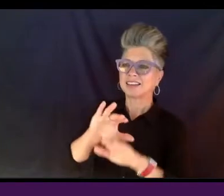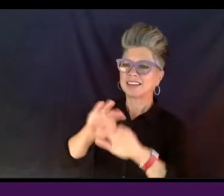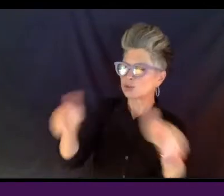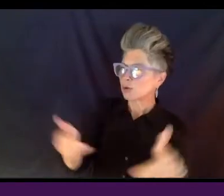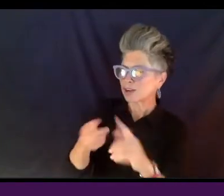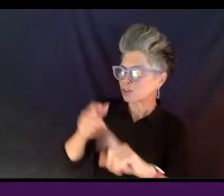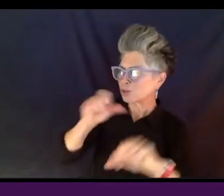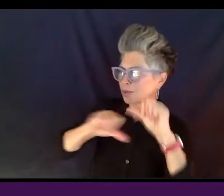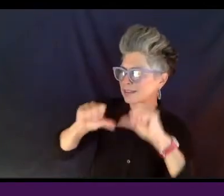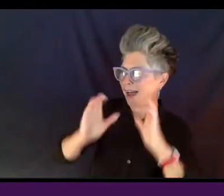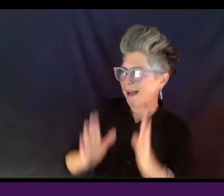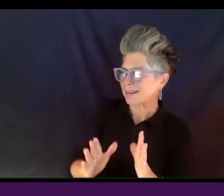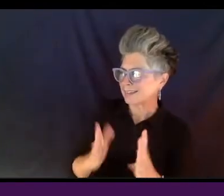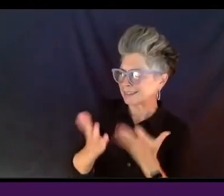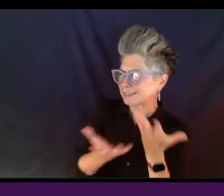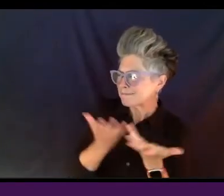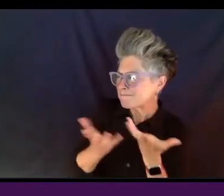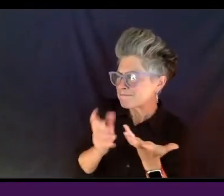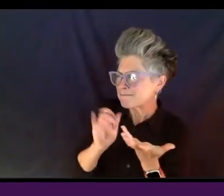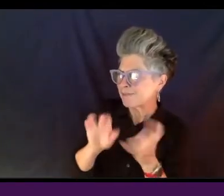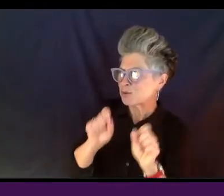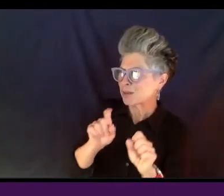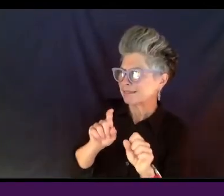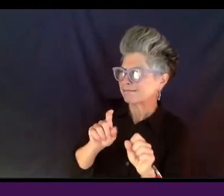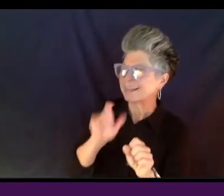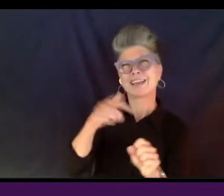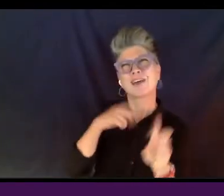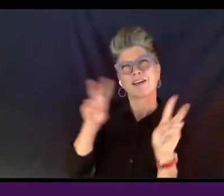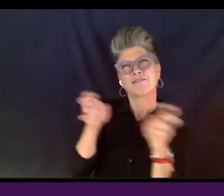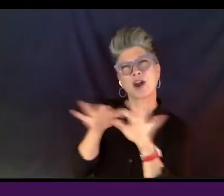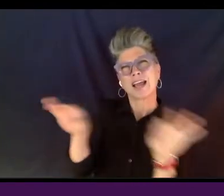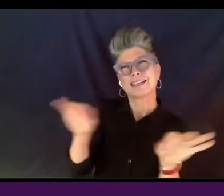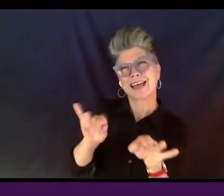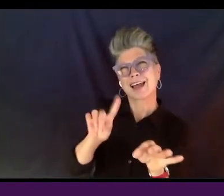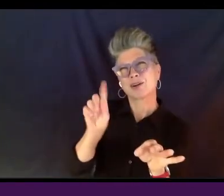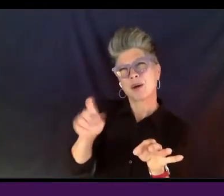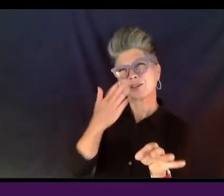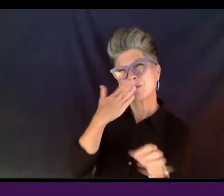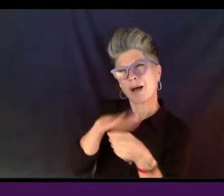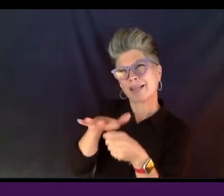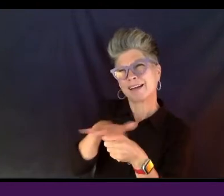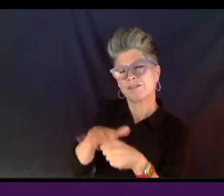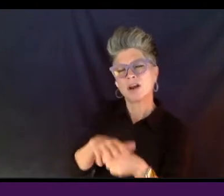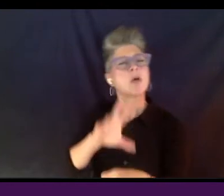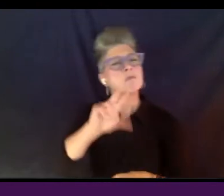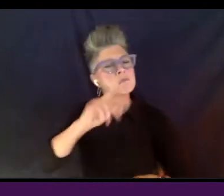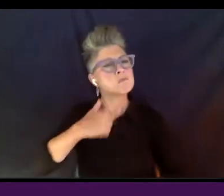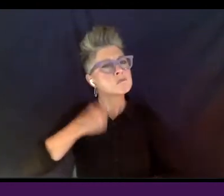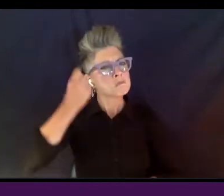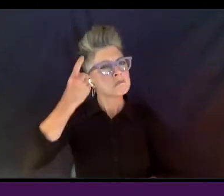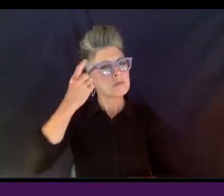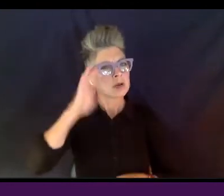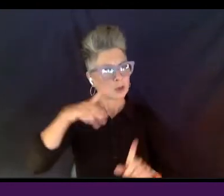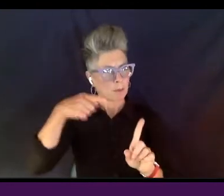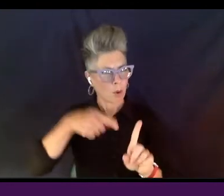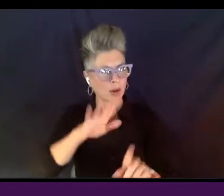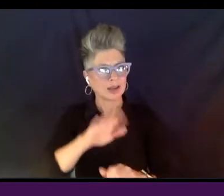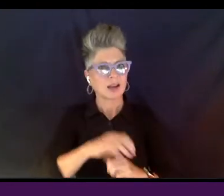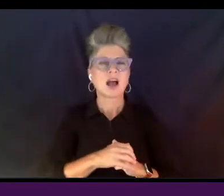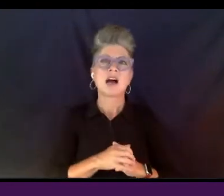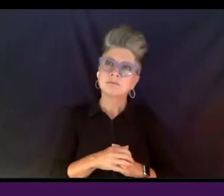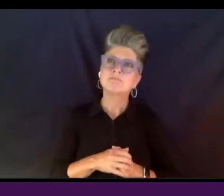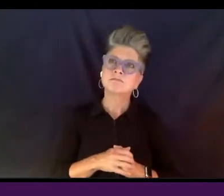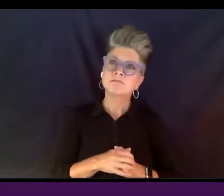if you can answer that question if I phrased it well enough. No, no, I think I understand what you're saying. I mean, you know, I think